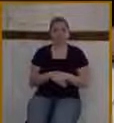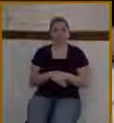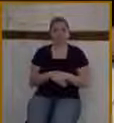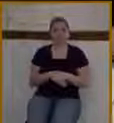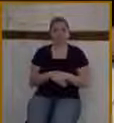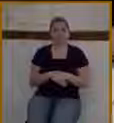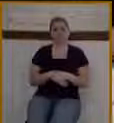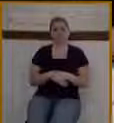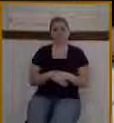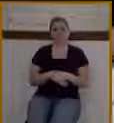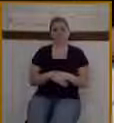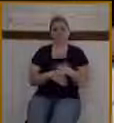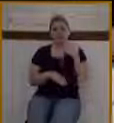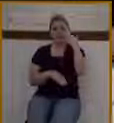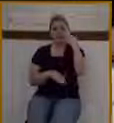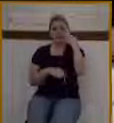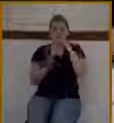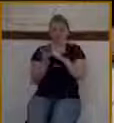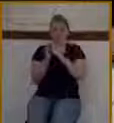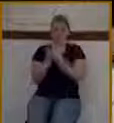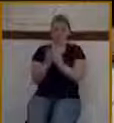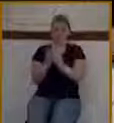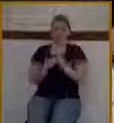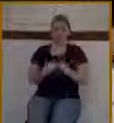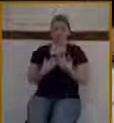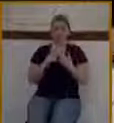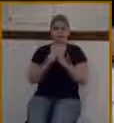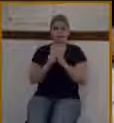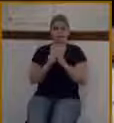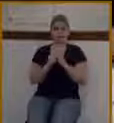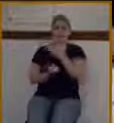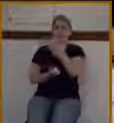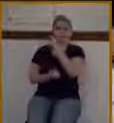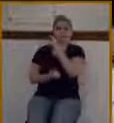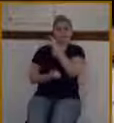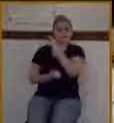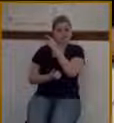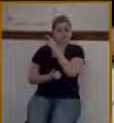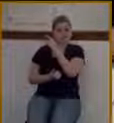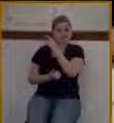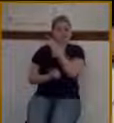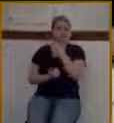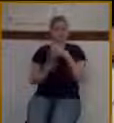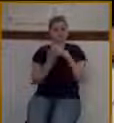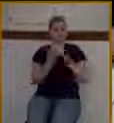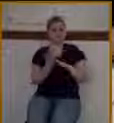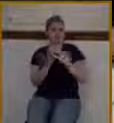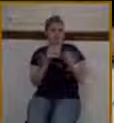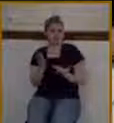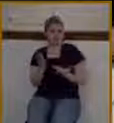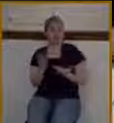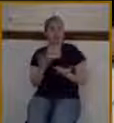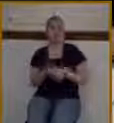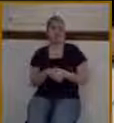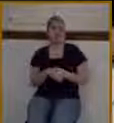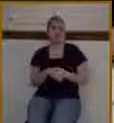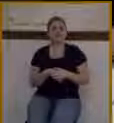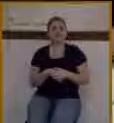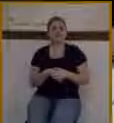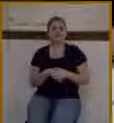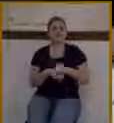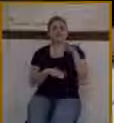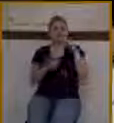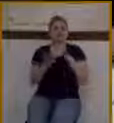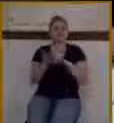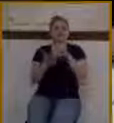God. So God wanted us to see this. And so what's the small detail that Mark adds in this narrative? Well, if you notice in